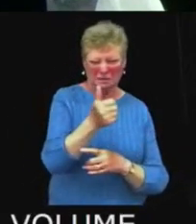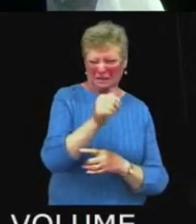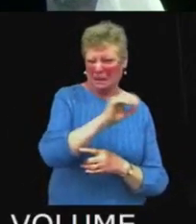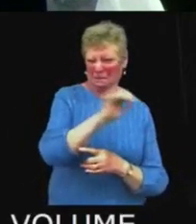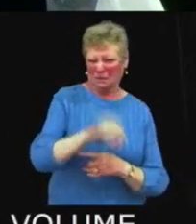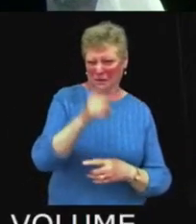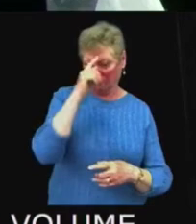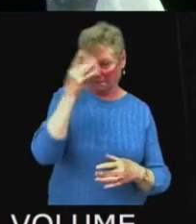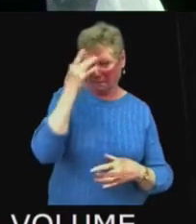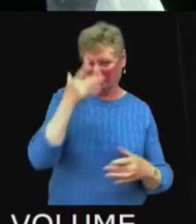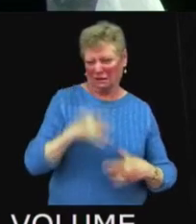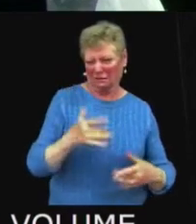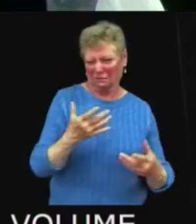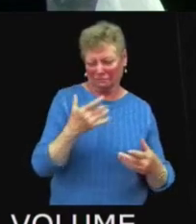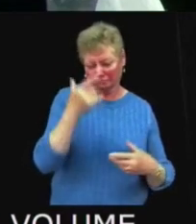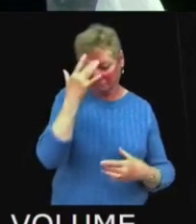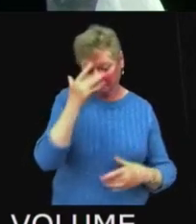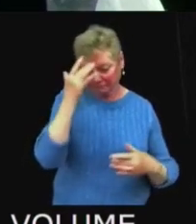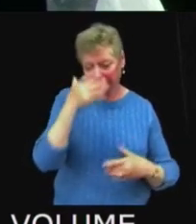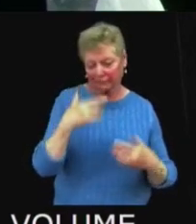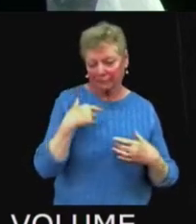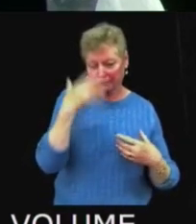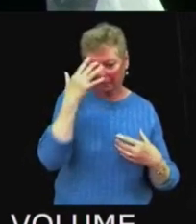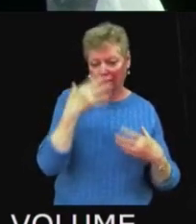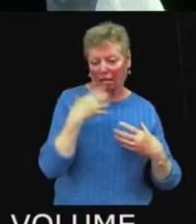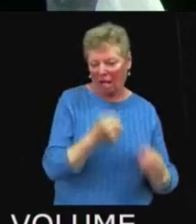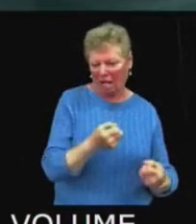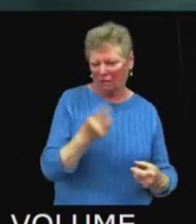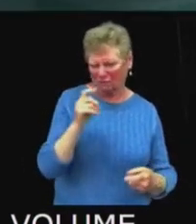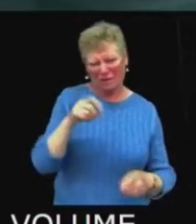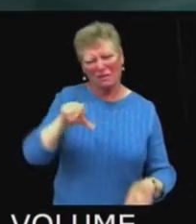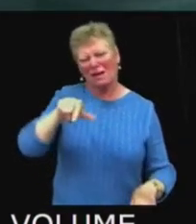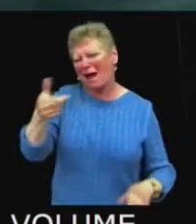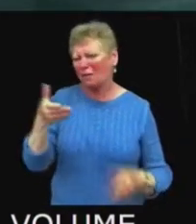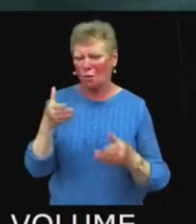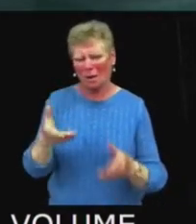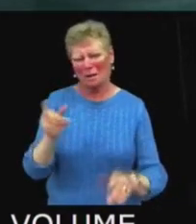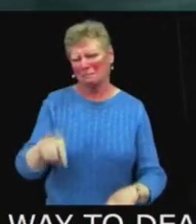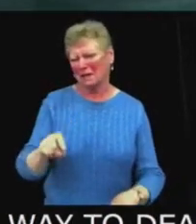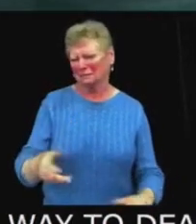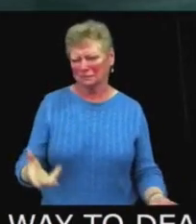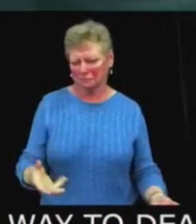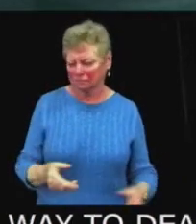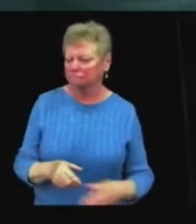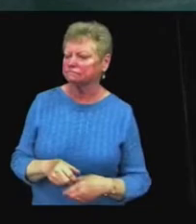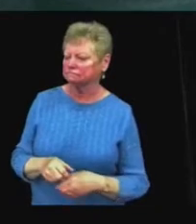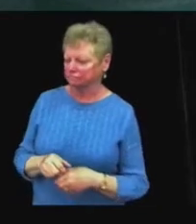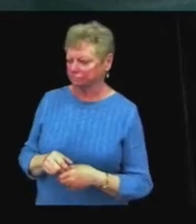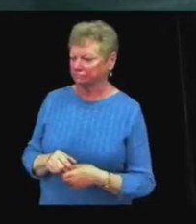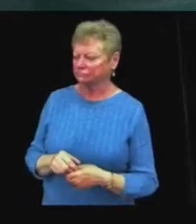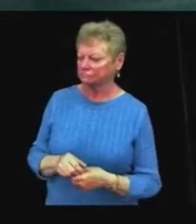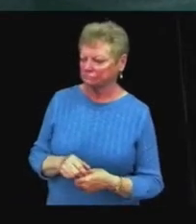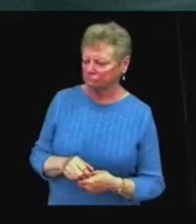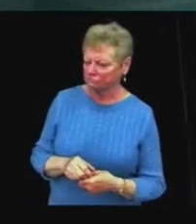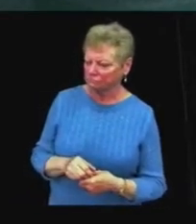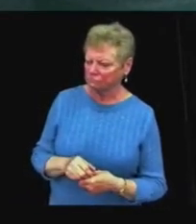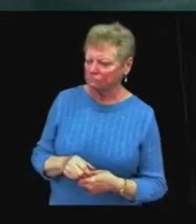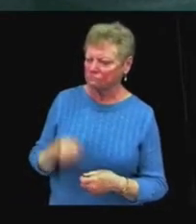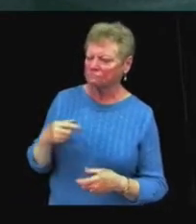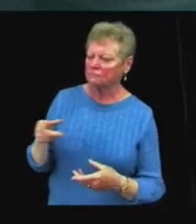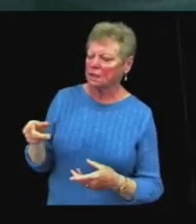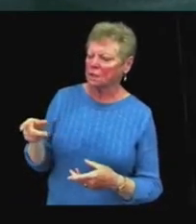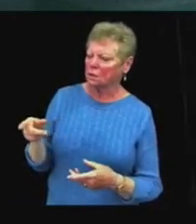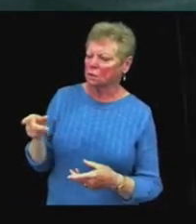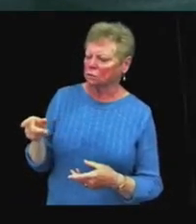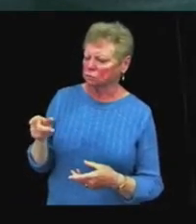there must be another way to deal with that. And the other thing you've identified, which I did not pick up the first time, is